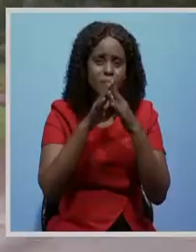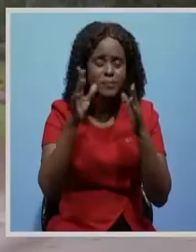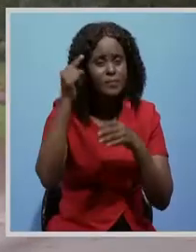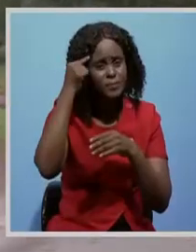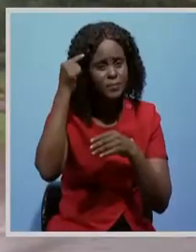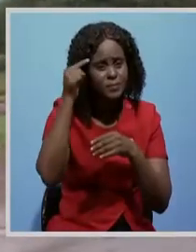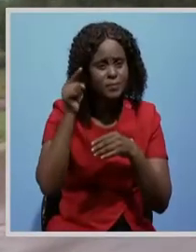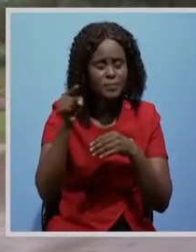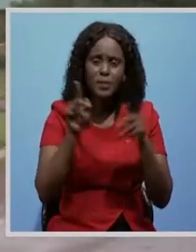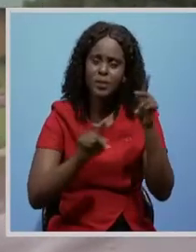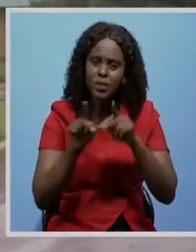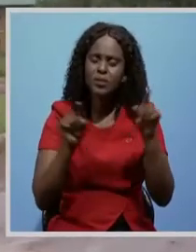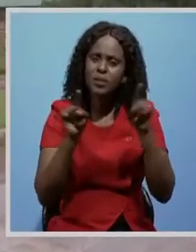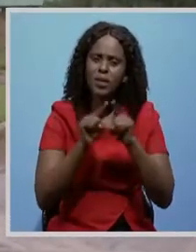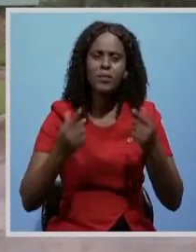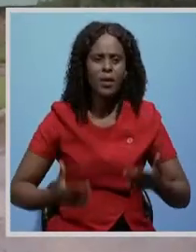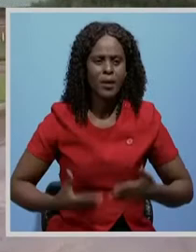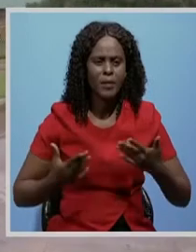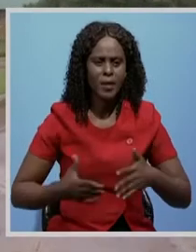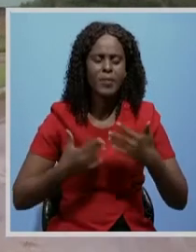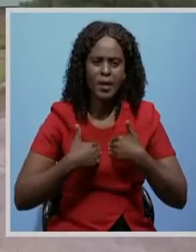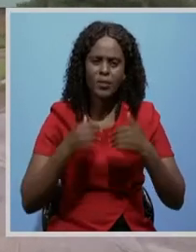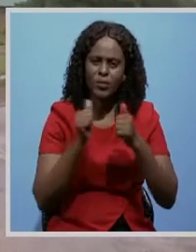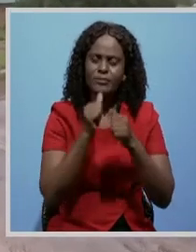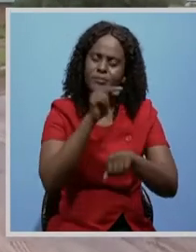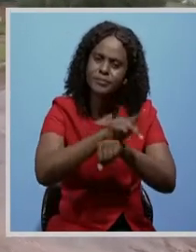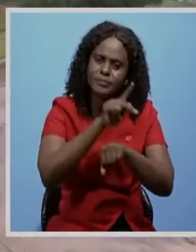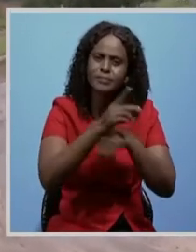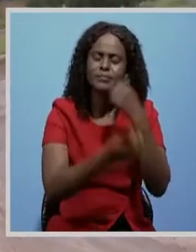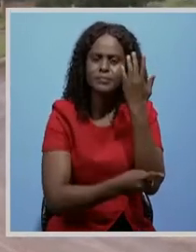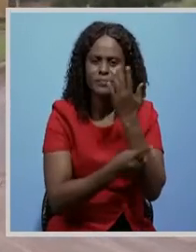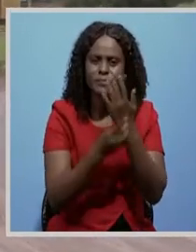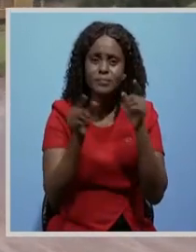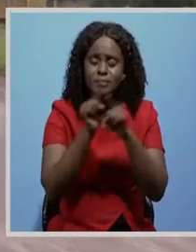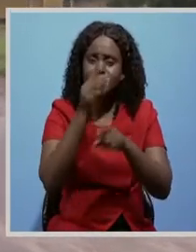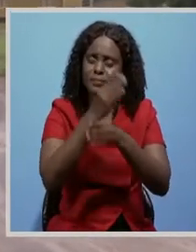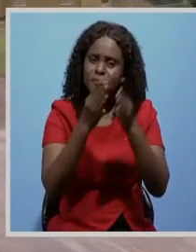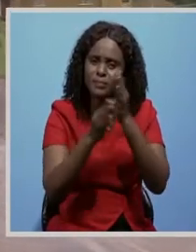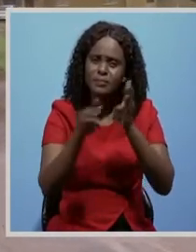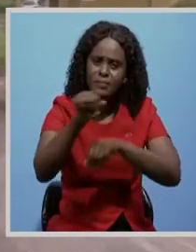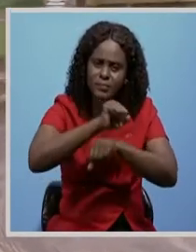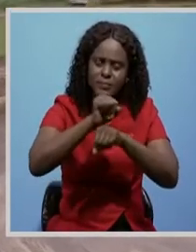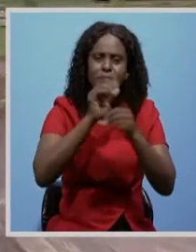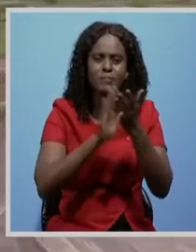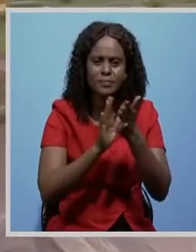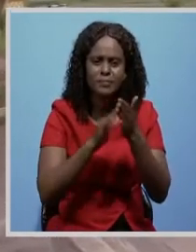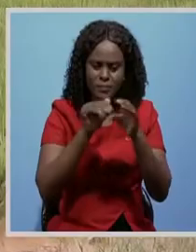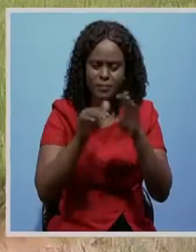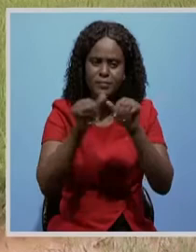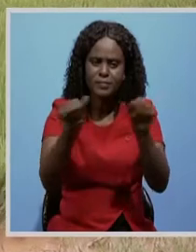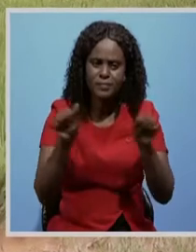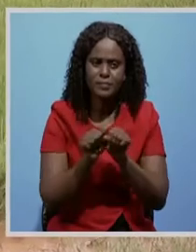The residents here are also pleased with various development projects, including the construction of the first ever secondary school, the area.